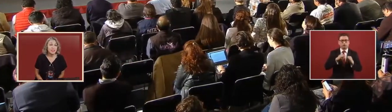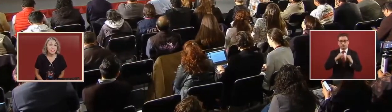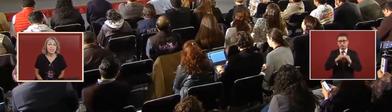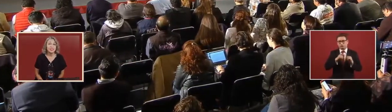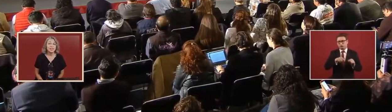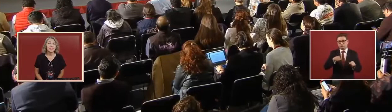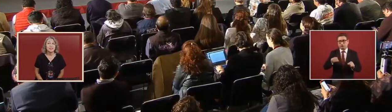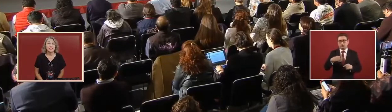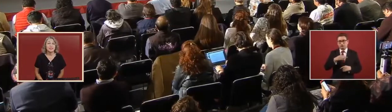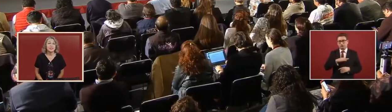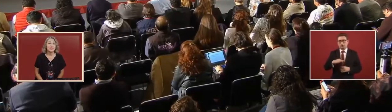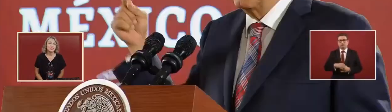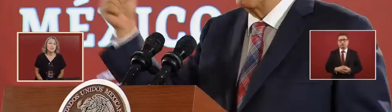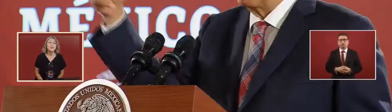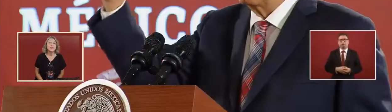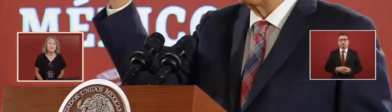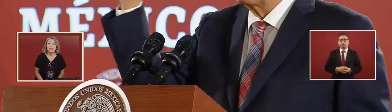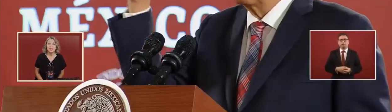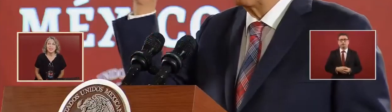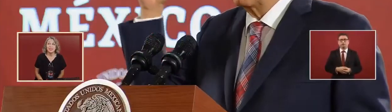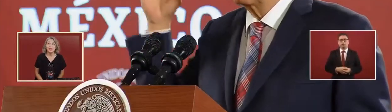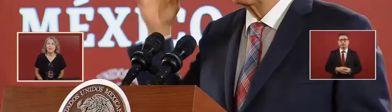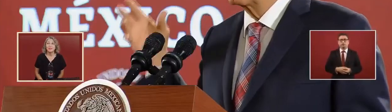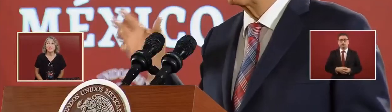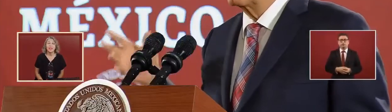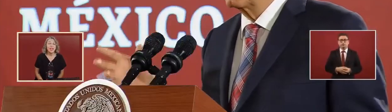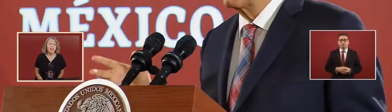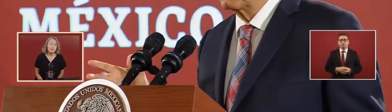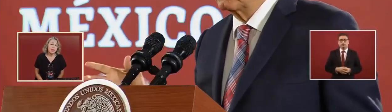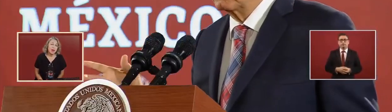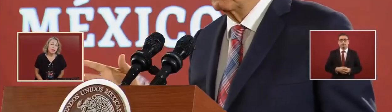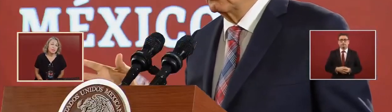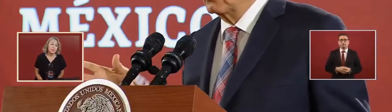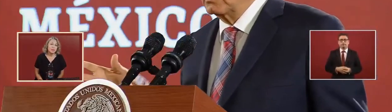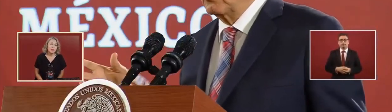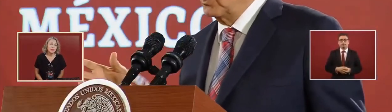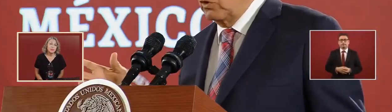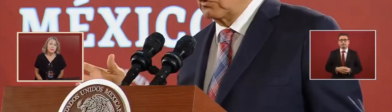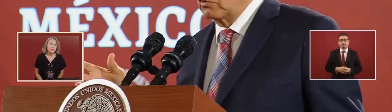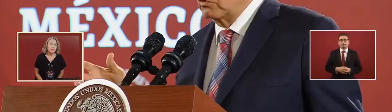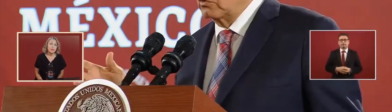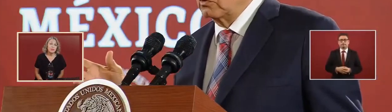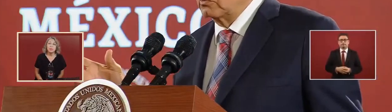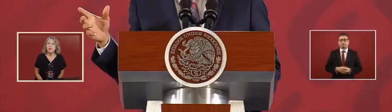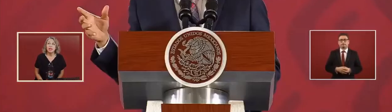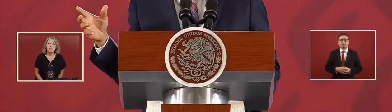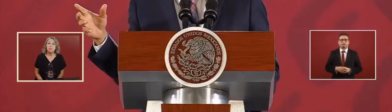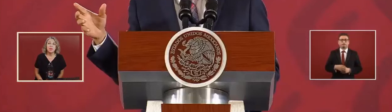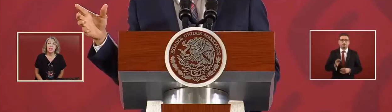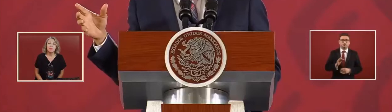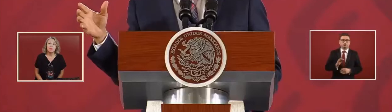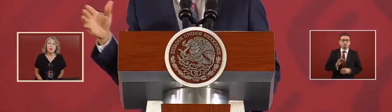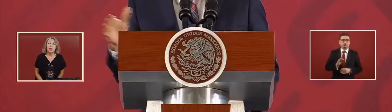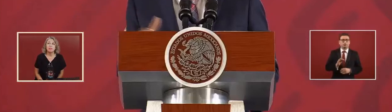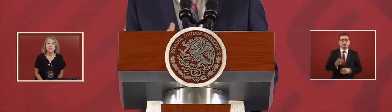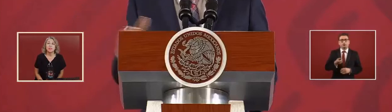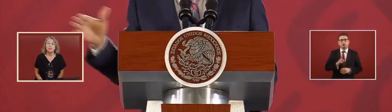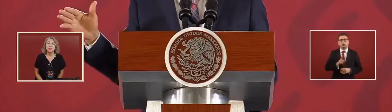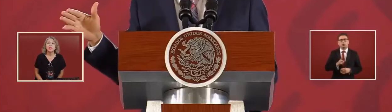institutions. And perhaps, but not perhaps, but for sure,